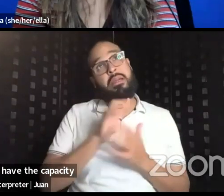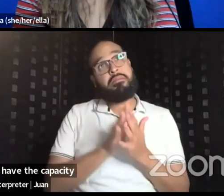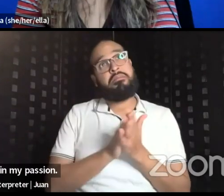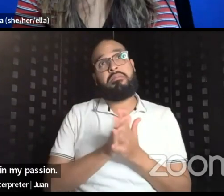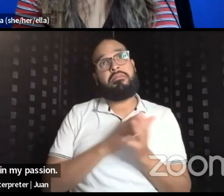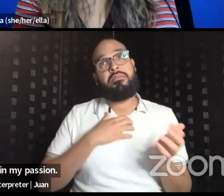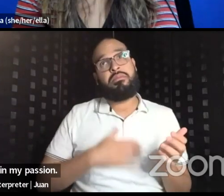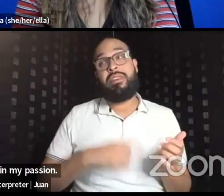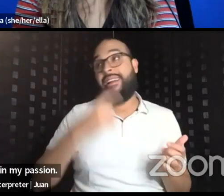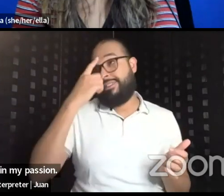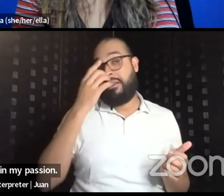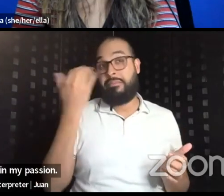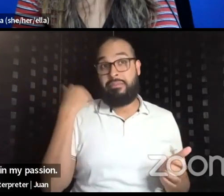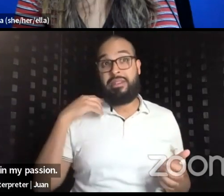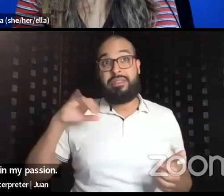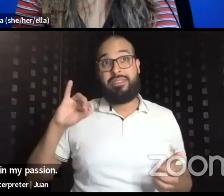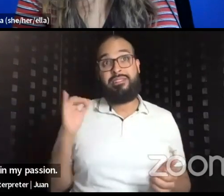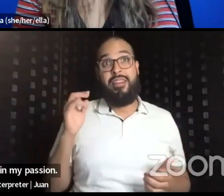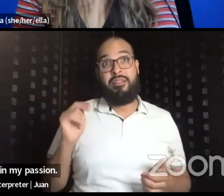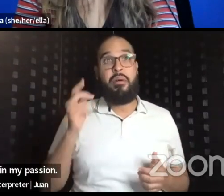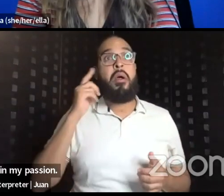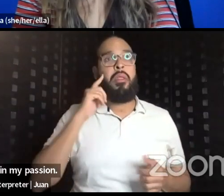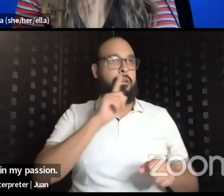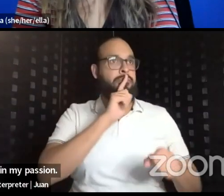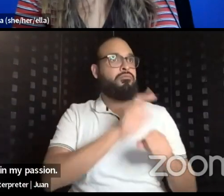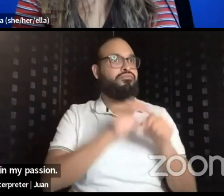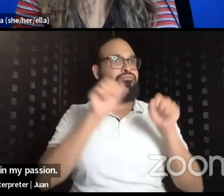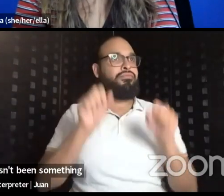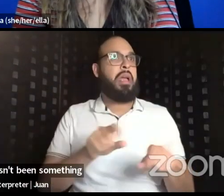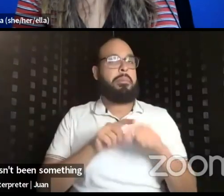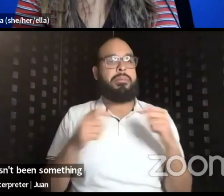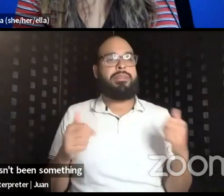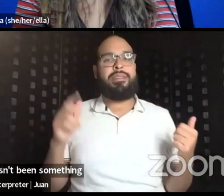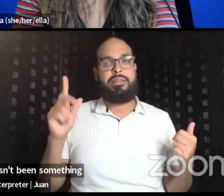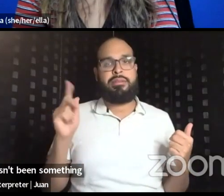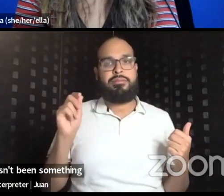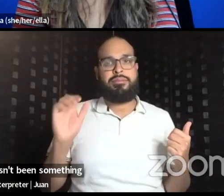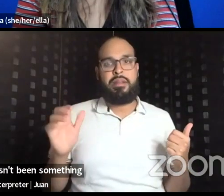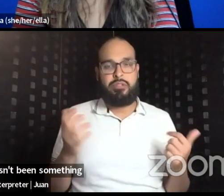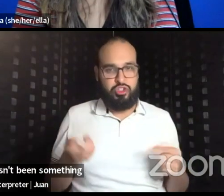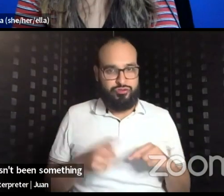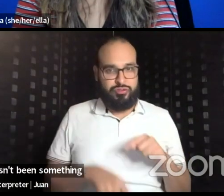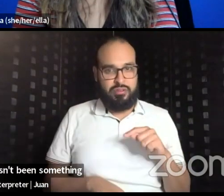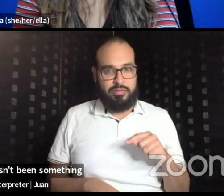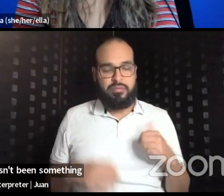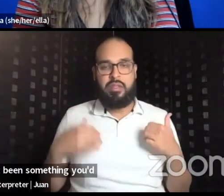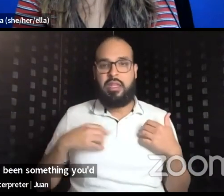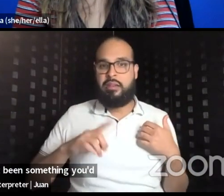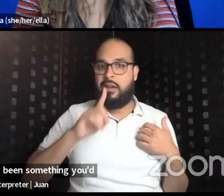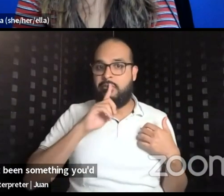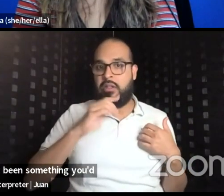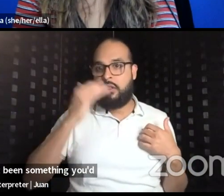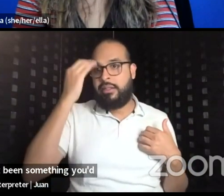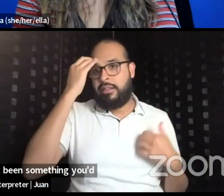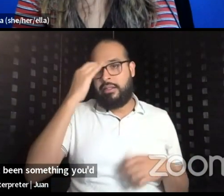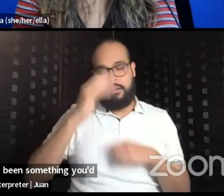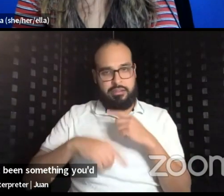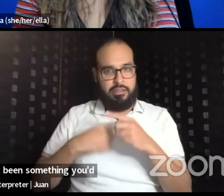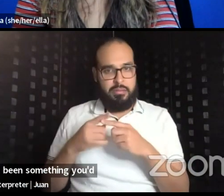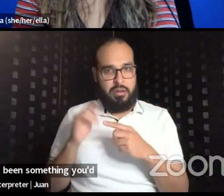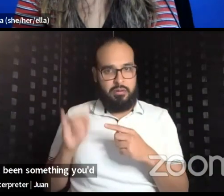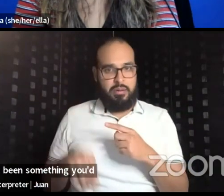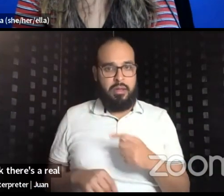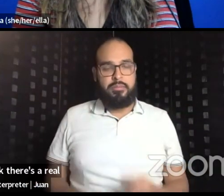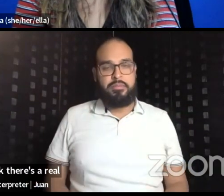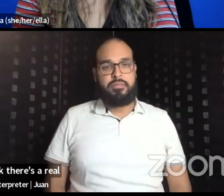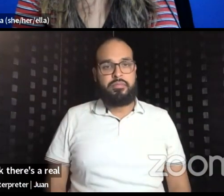to that in January. And now that it's December, it hasn't been something I've been able to get to. So I think, um, there's a real consciousness about it. I think that we,